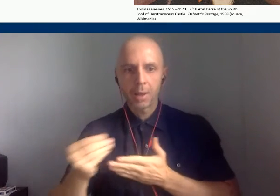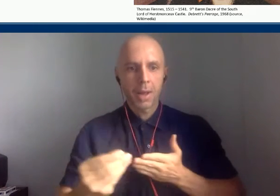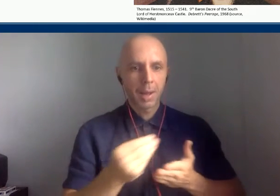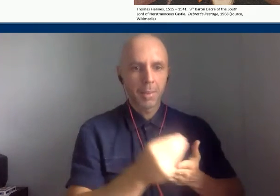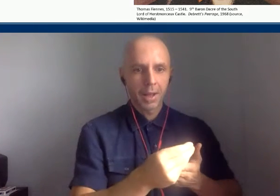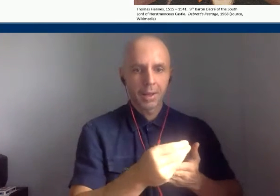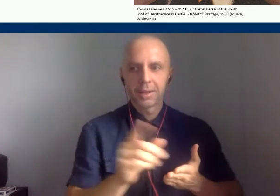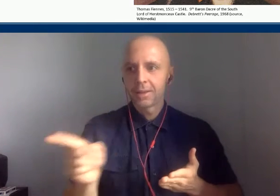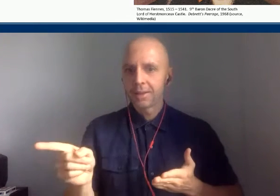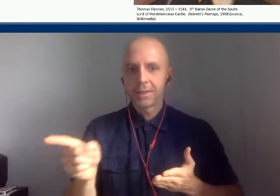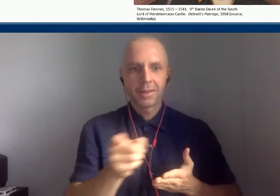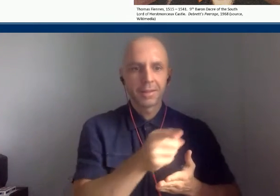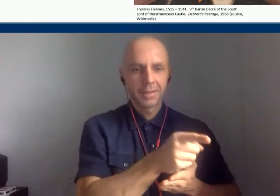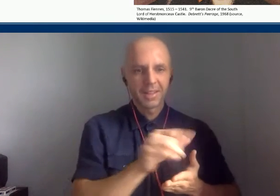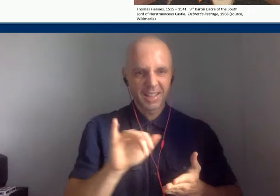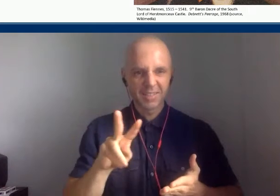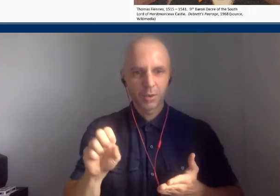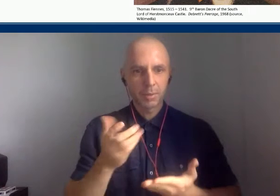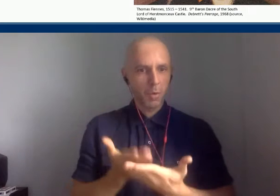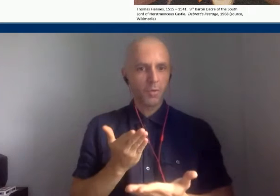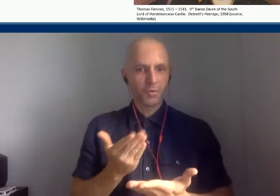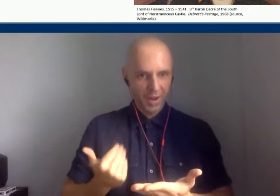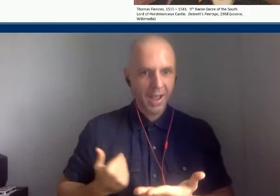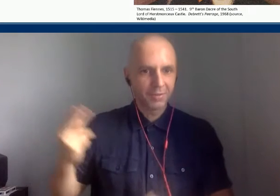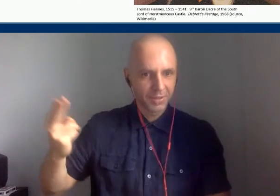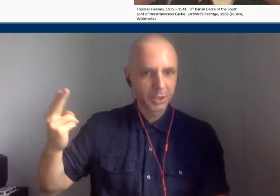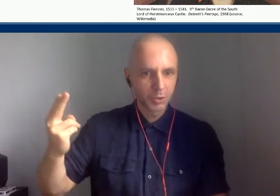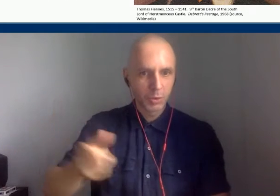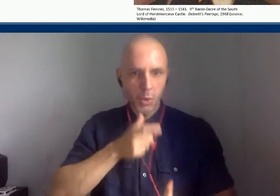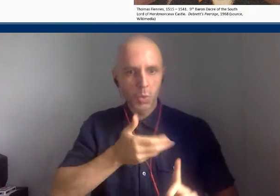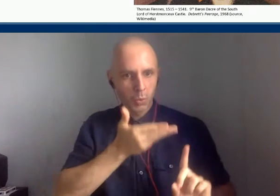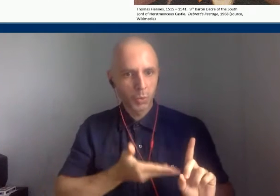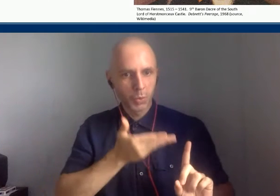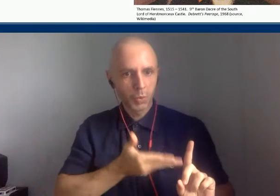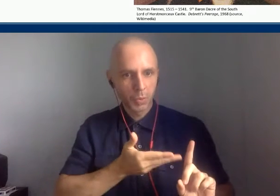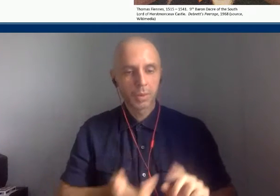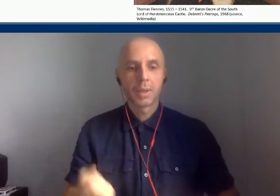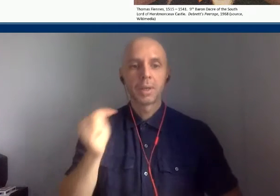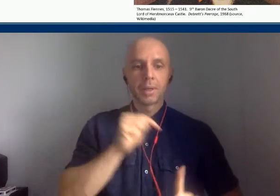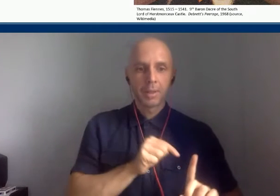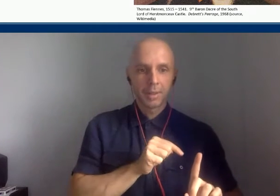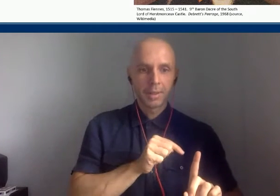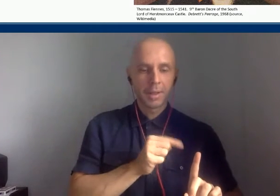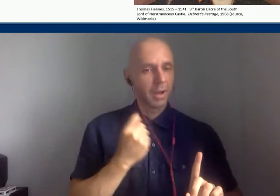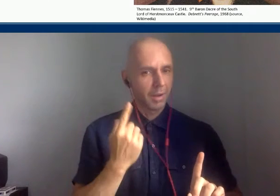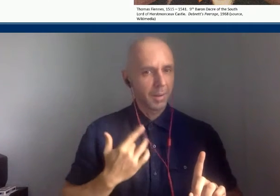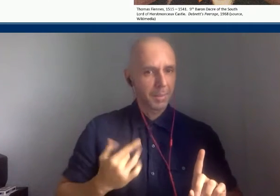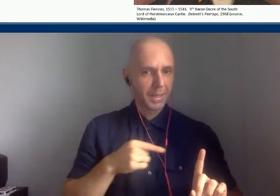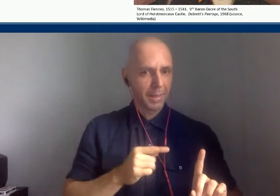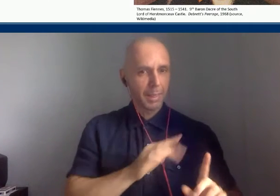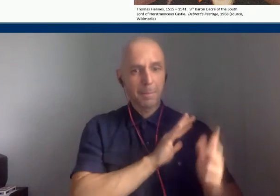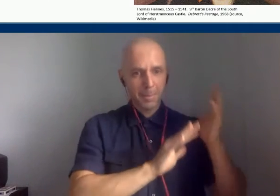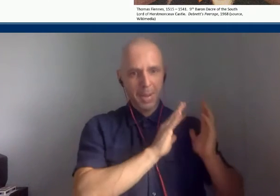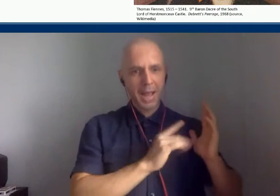as somehow less sophisticated than the present but of course it was an incredibly sophisticated